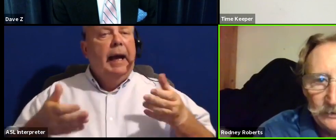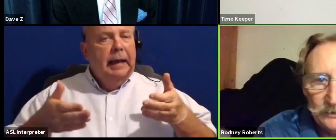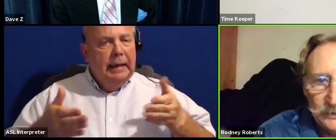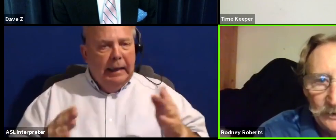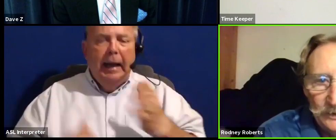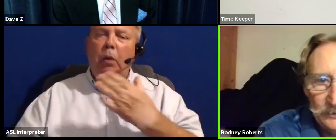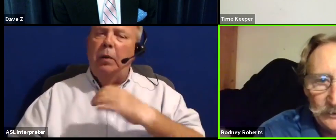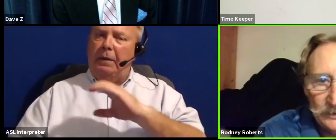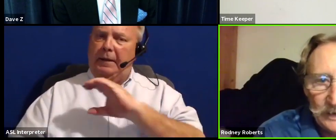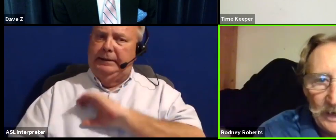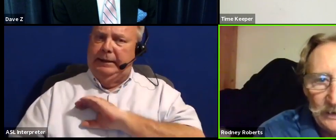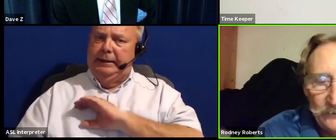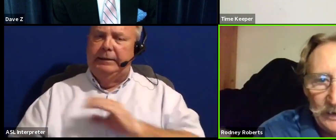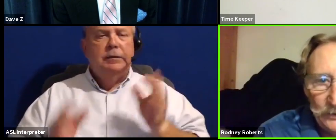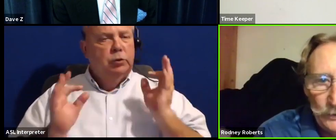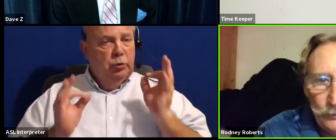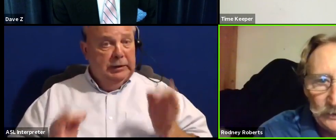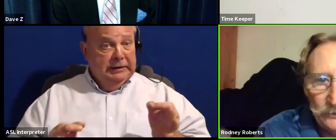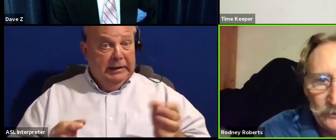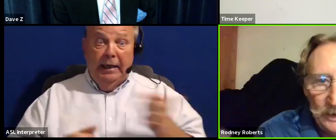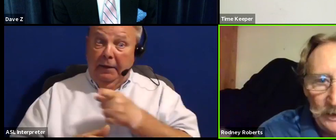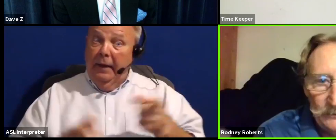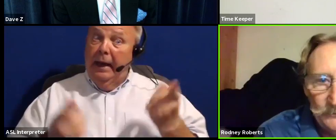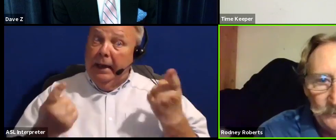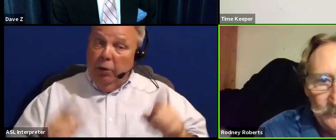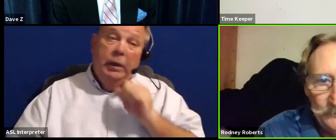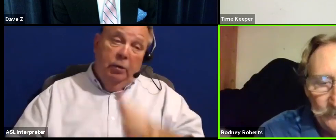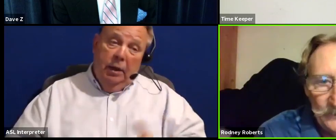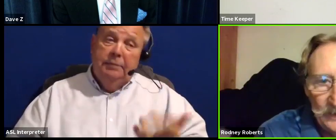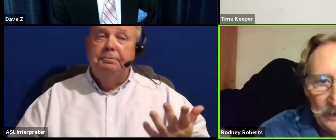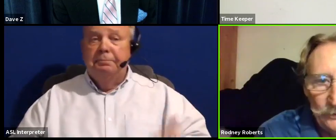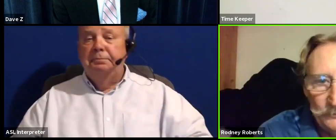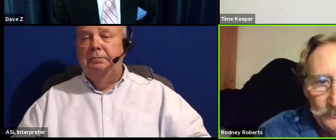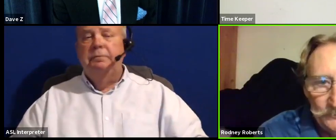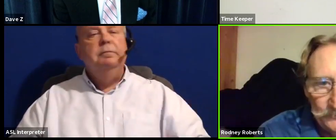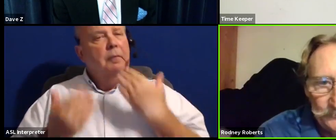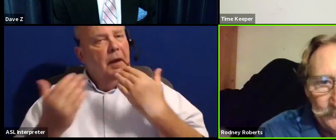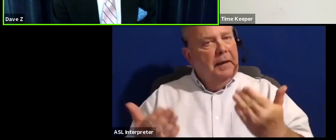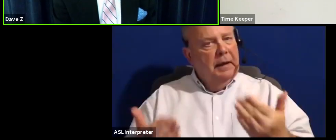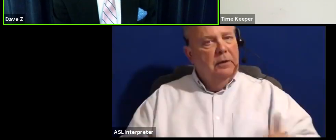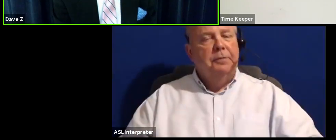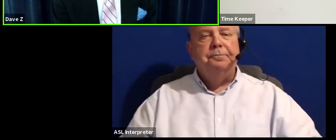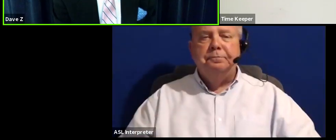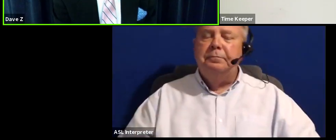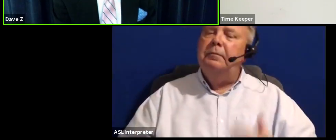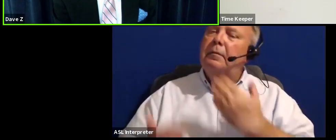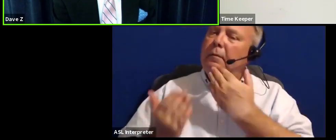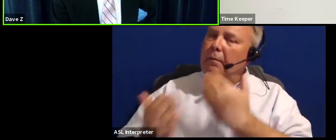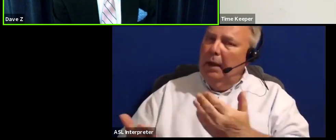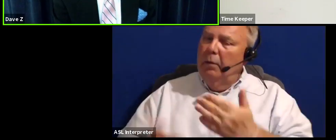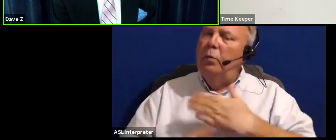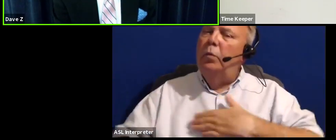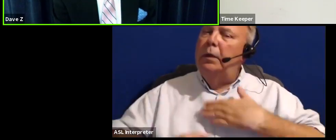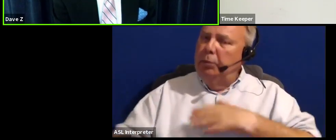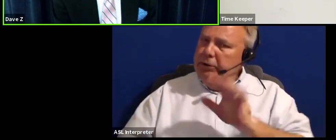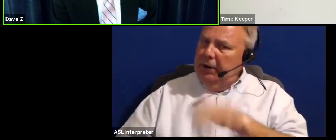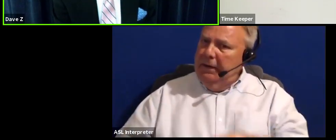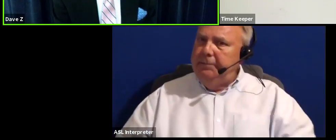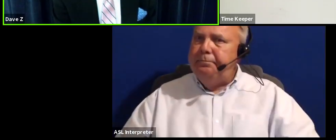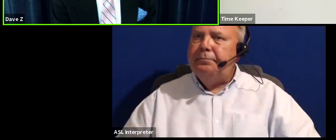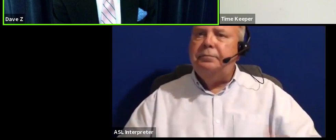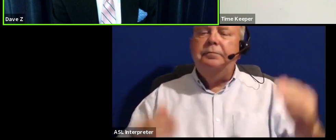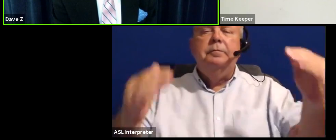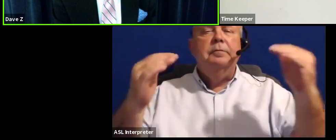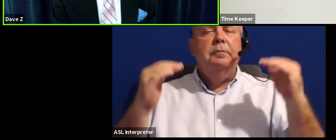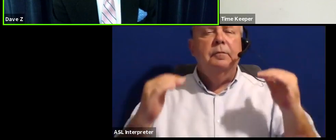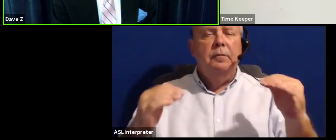citizens to decide if they agree with us or not. Thank you. Thank you, Mr. Roberts. We appreciate that. Let's move